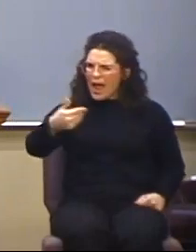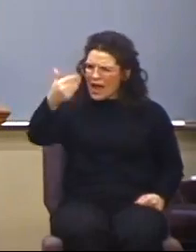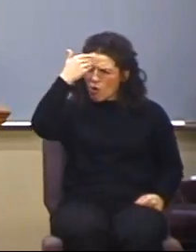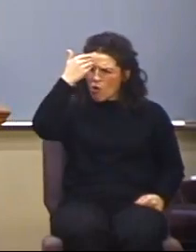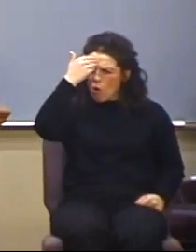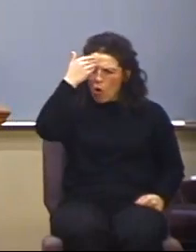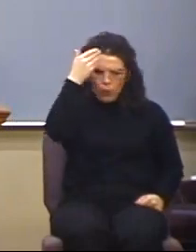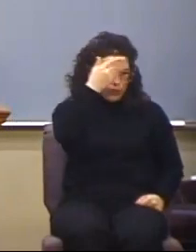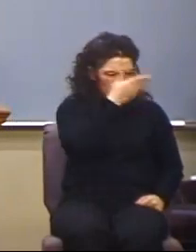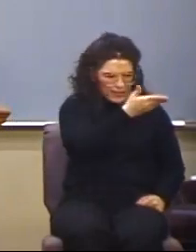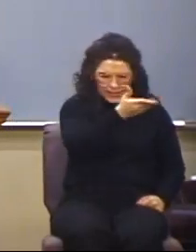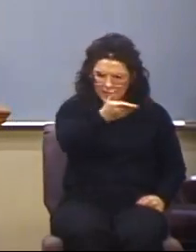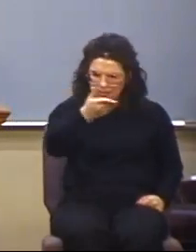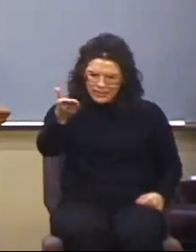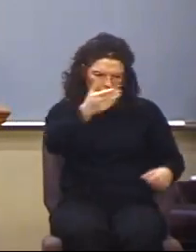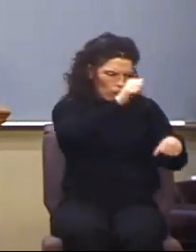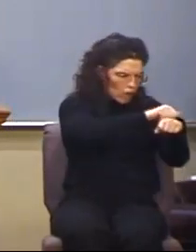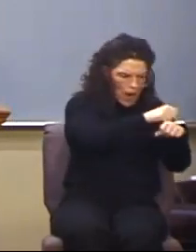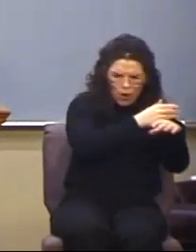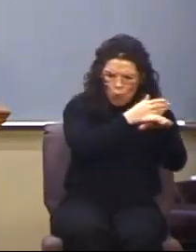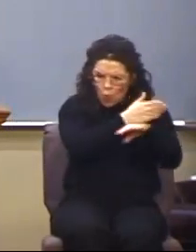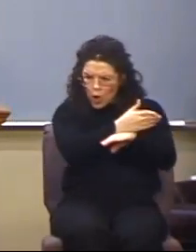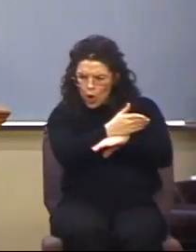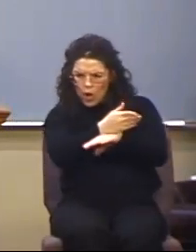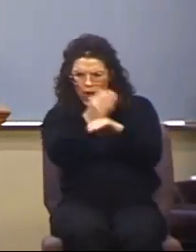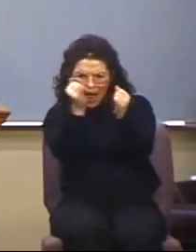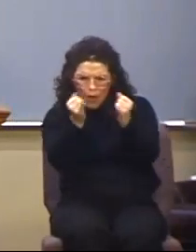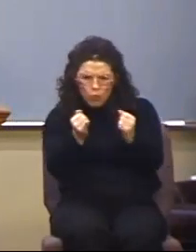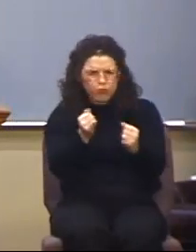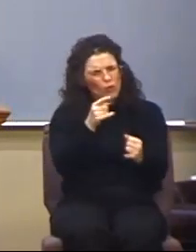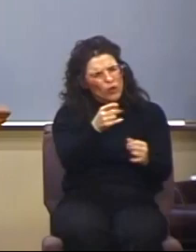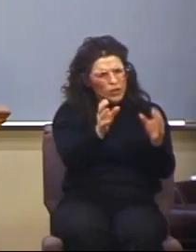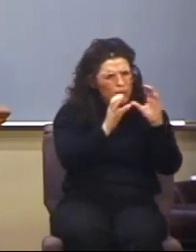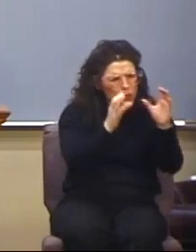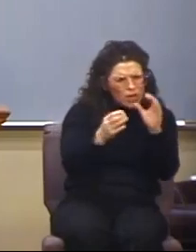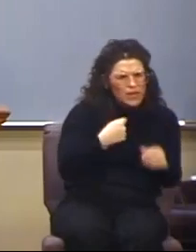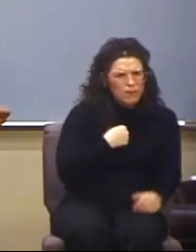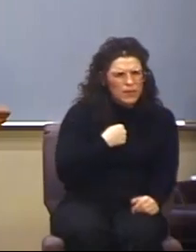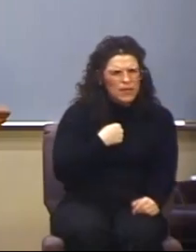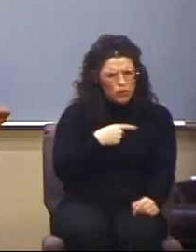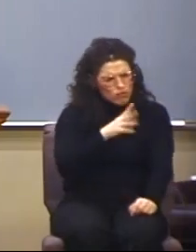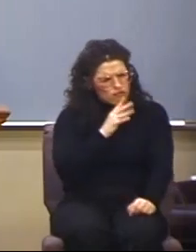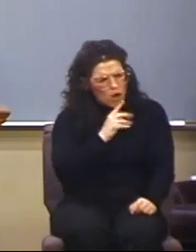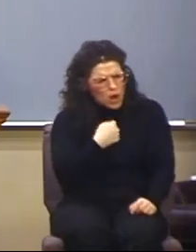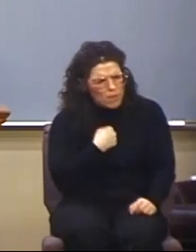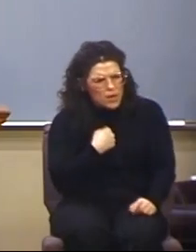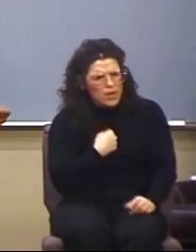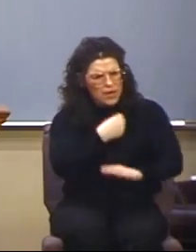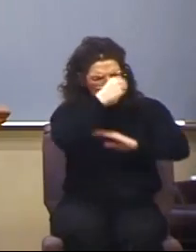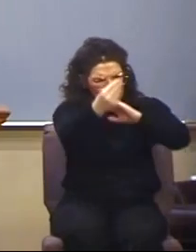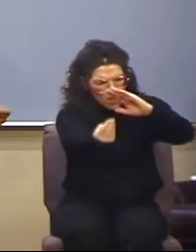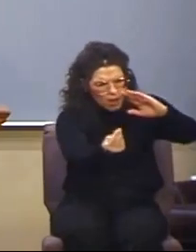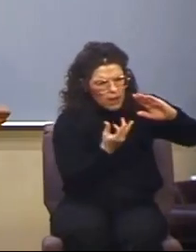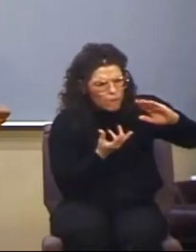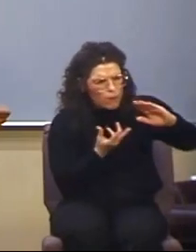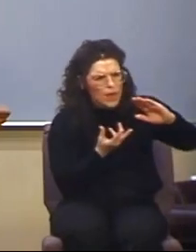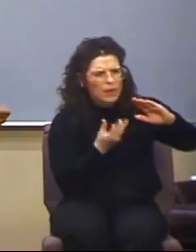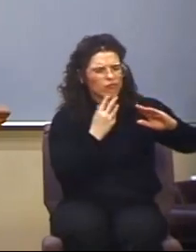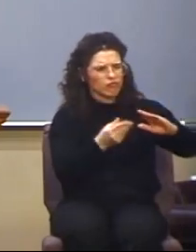inanimate object is talking, it is communicating, it is revealing supernatural